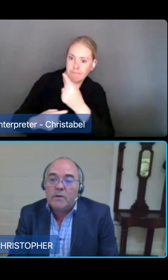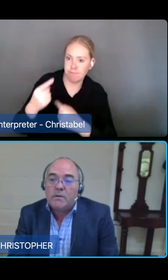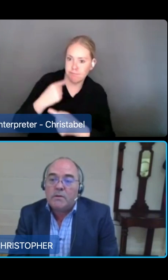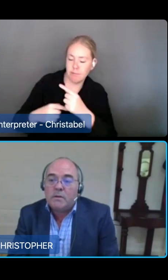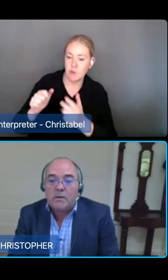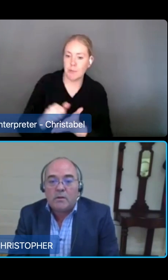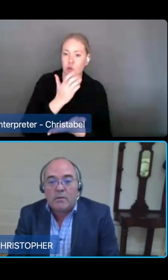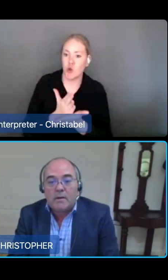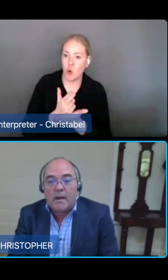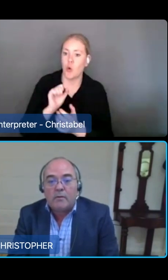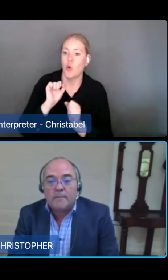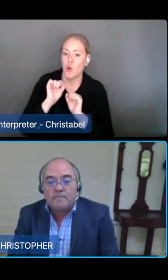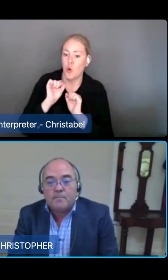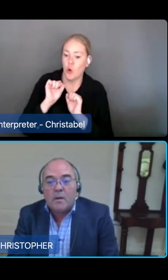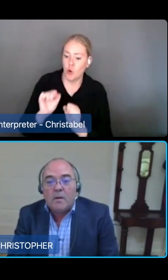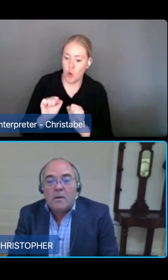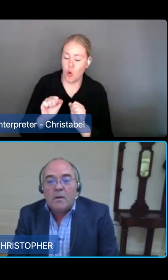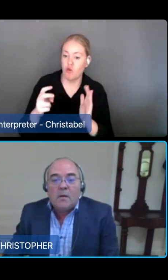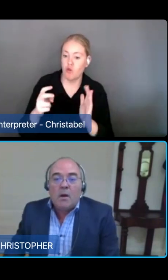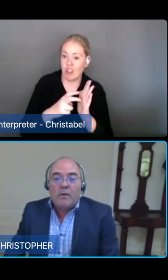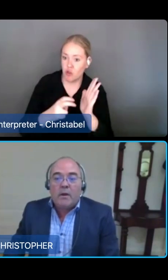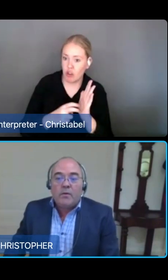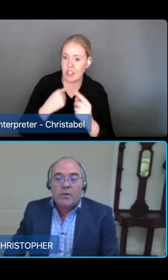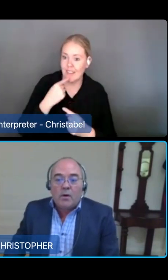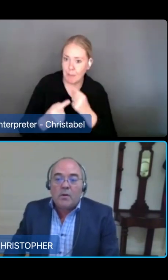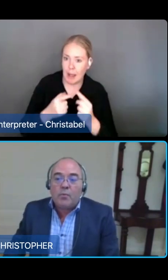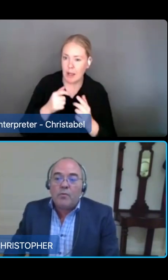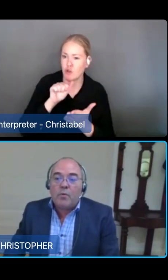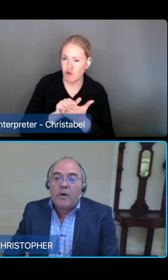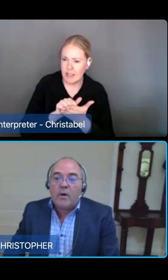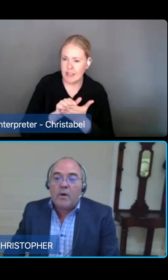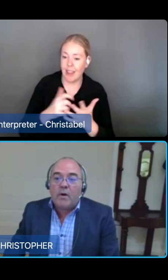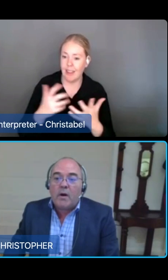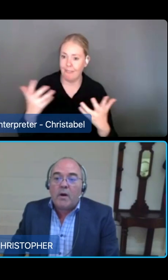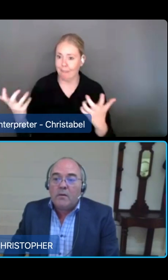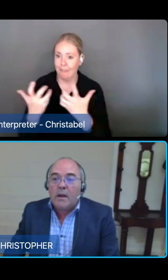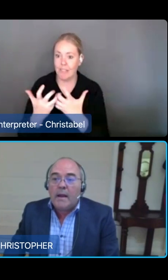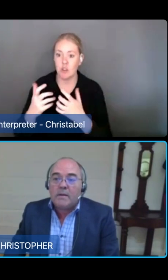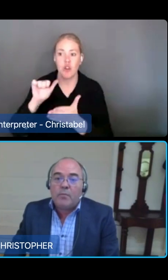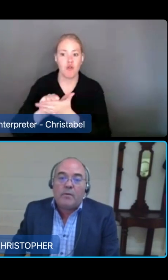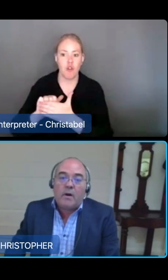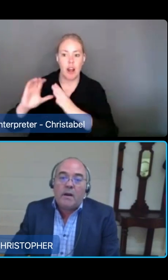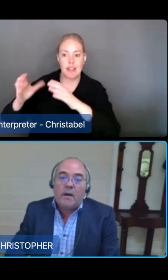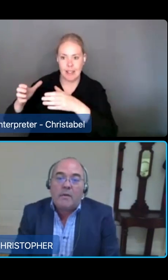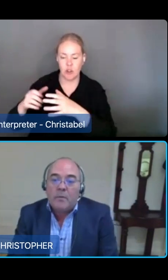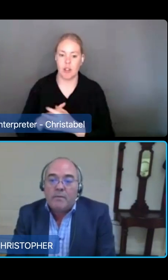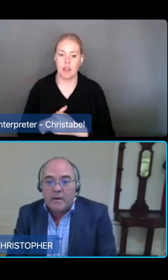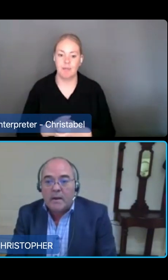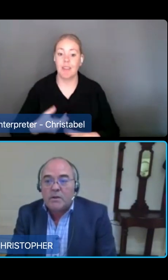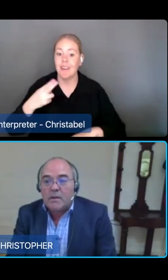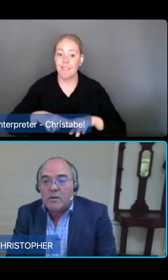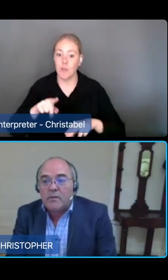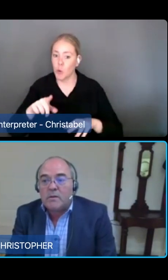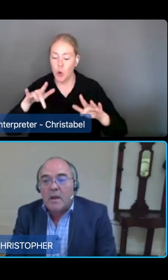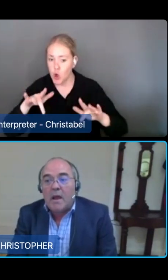that you are registered into the correct category. However, if you're not an approved provider or an active provider of government